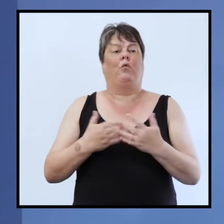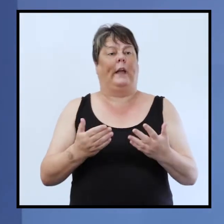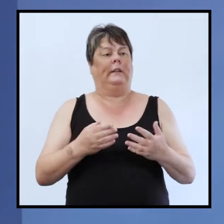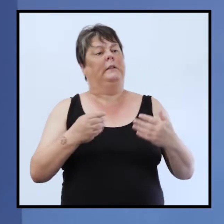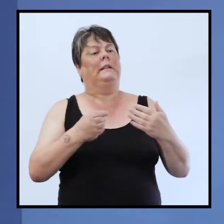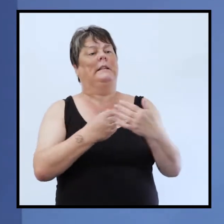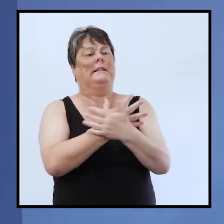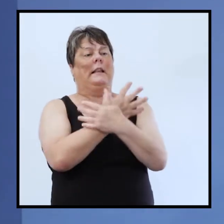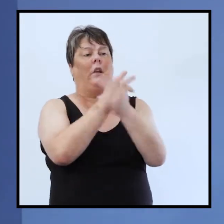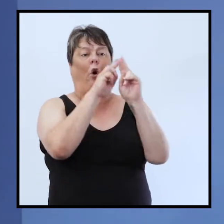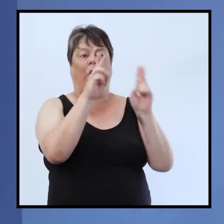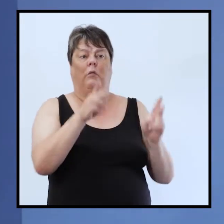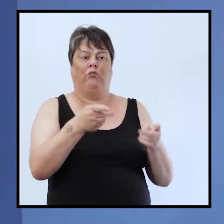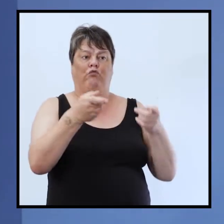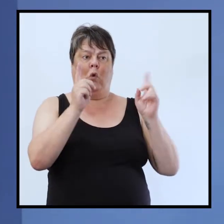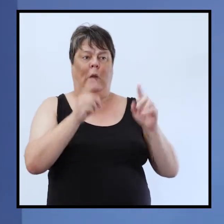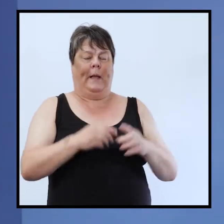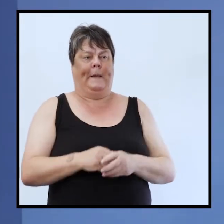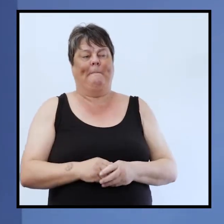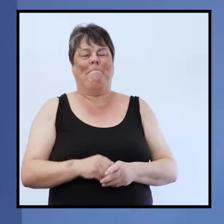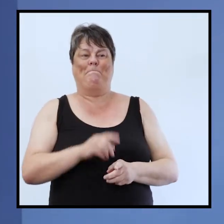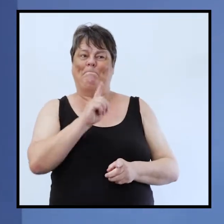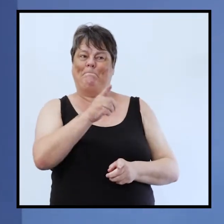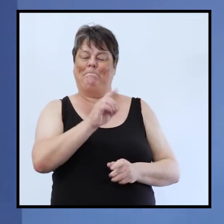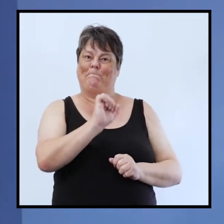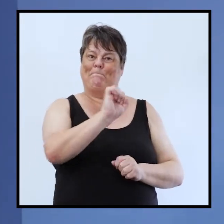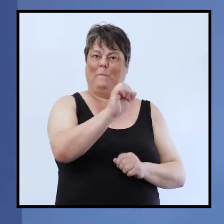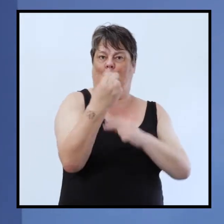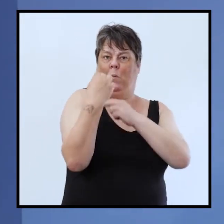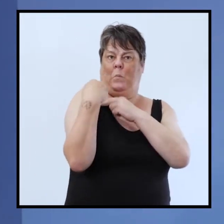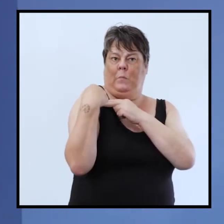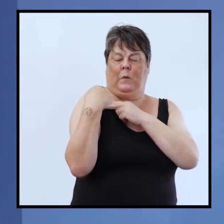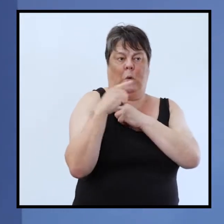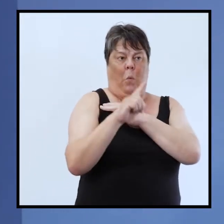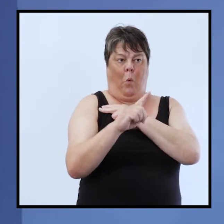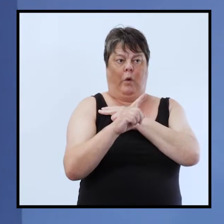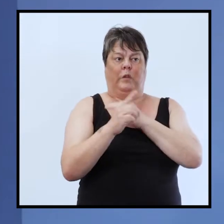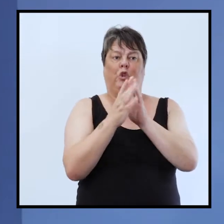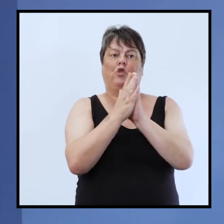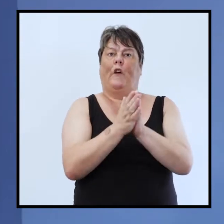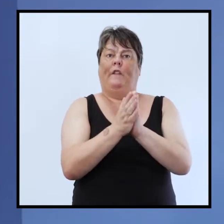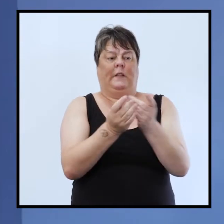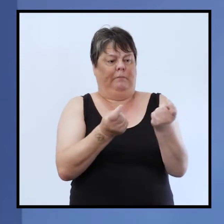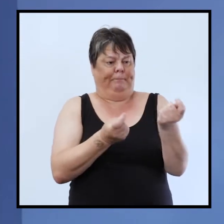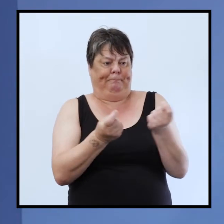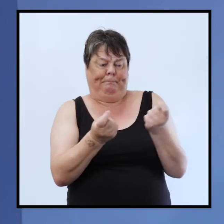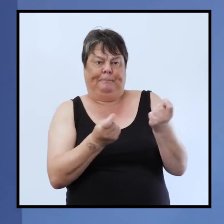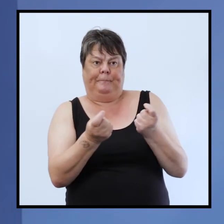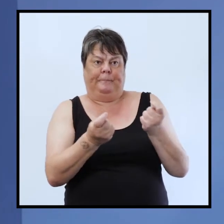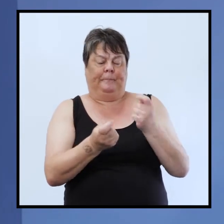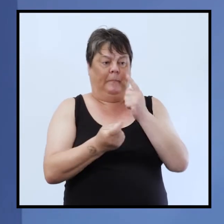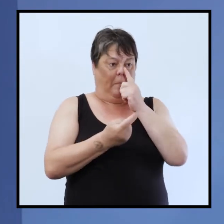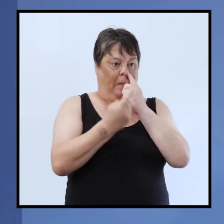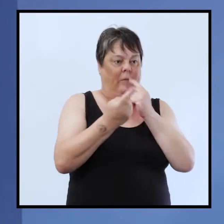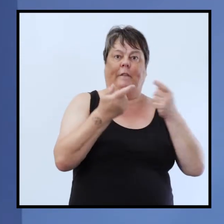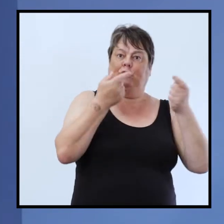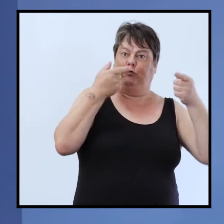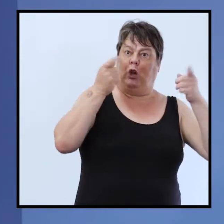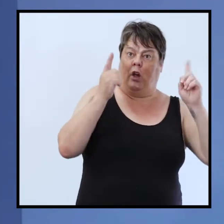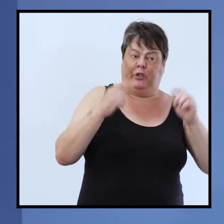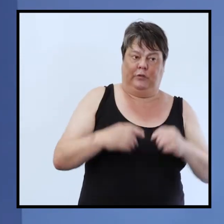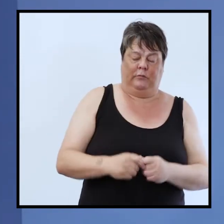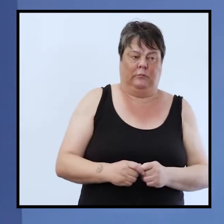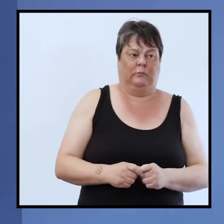ruler first of all let's talk about this fella it was his job to run the service he was in charge of the whole thing